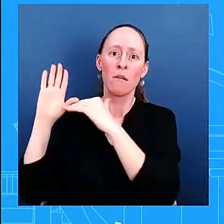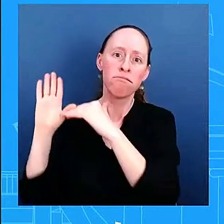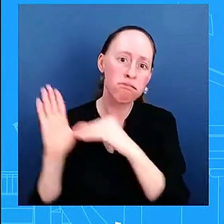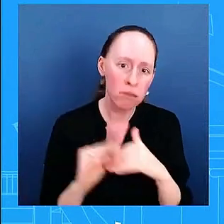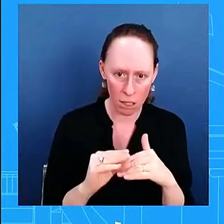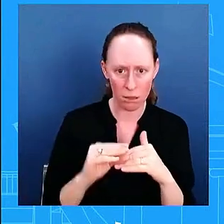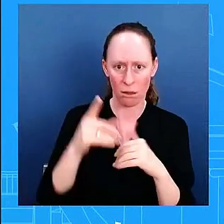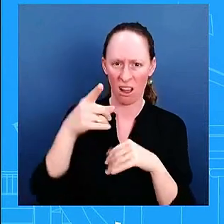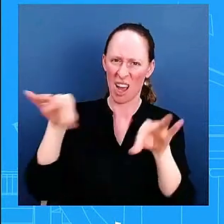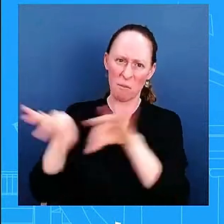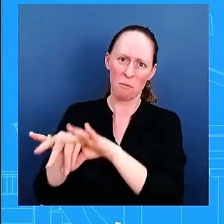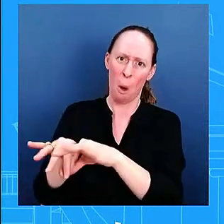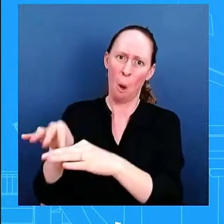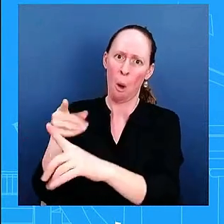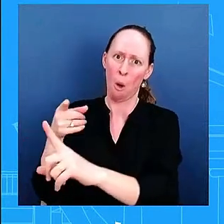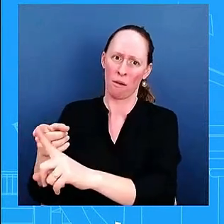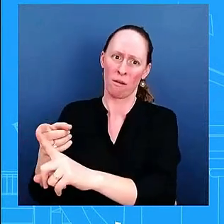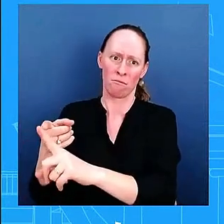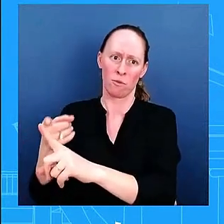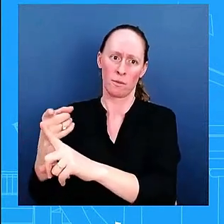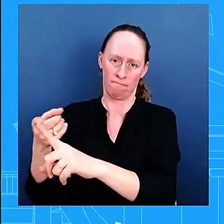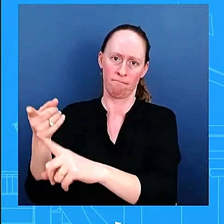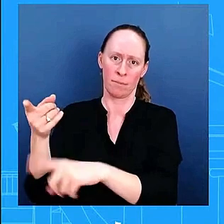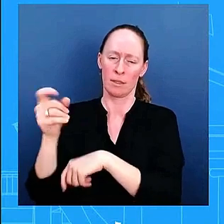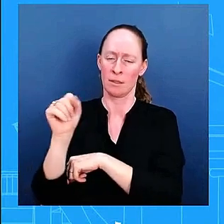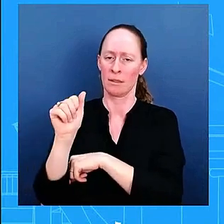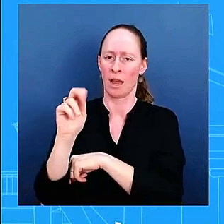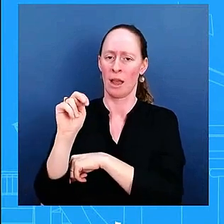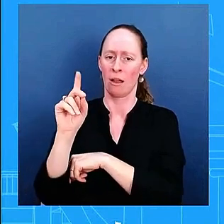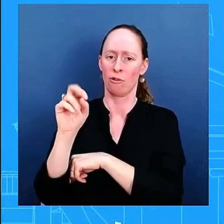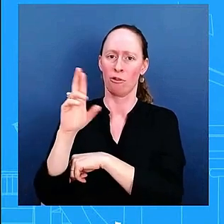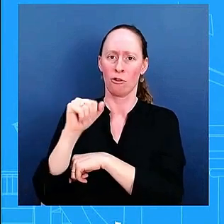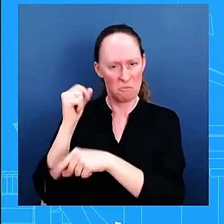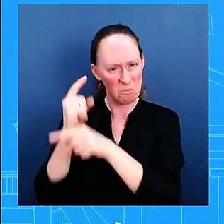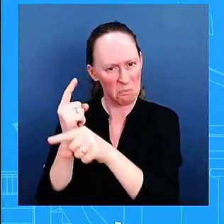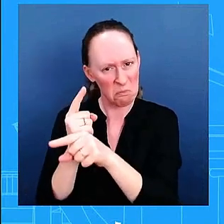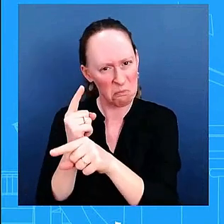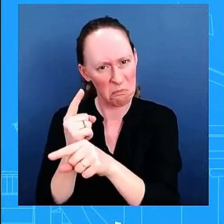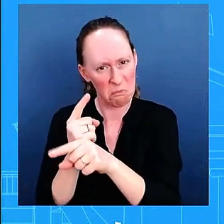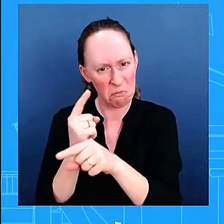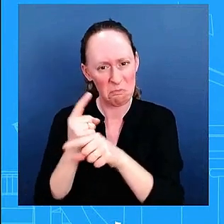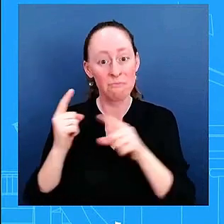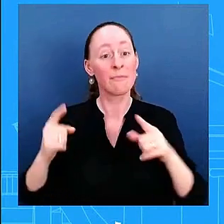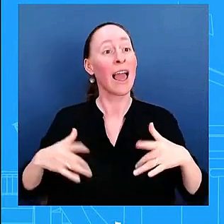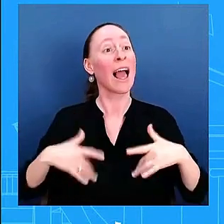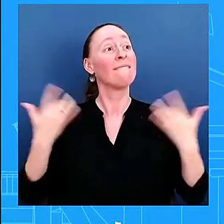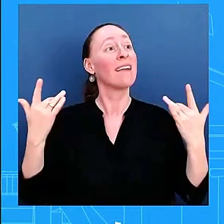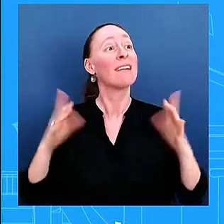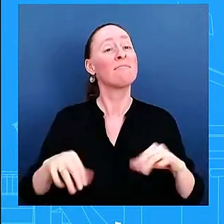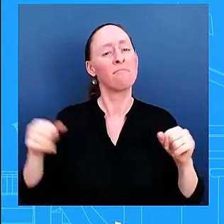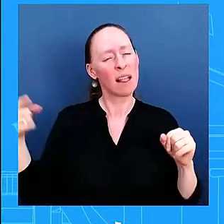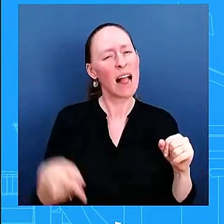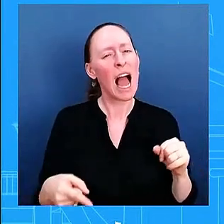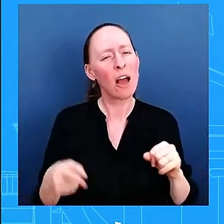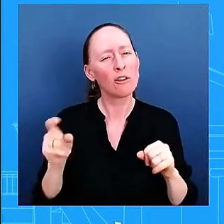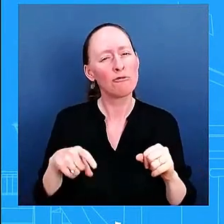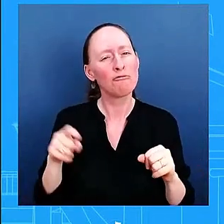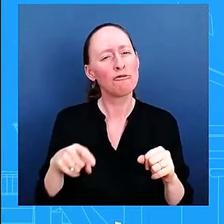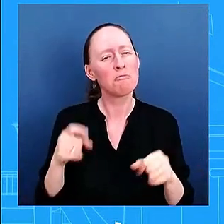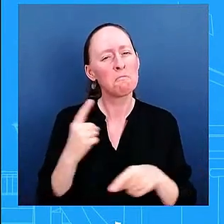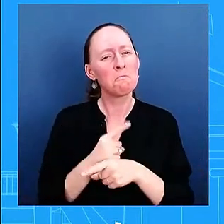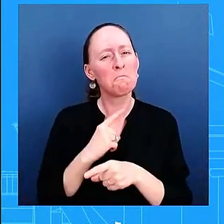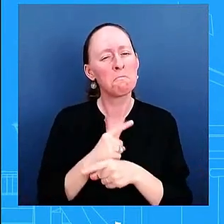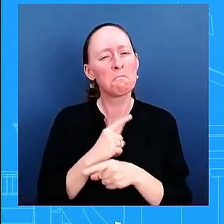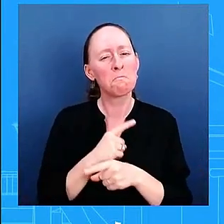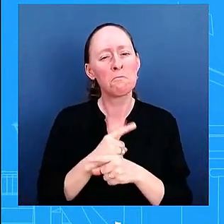it makes sense it makes sense to be doing uh this event together uh they have been partners not just on this but on other important critical